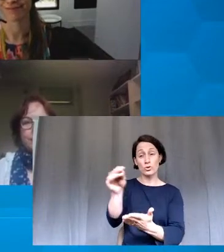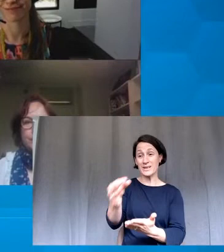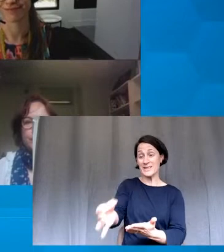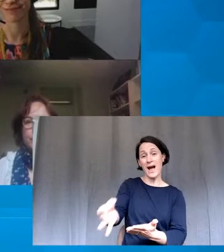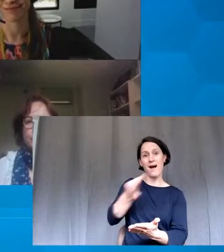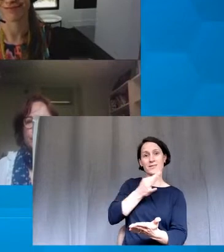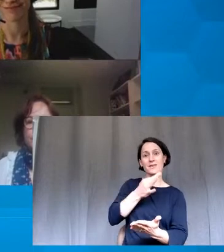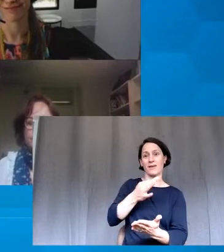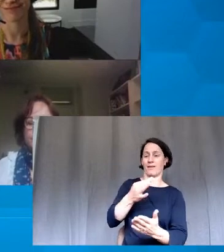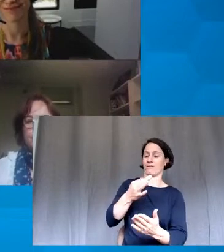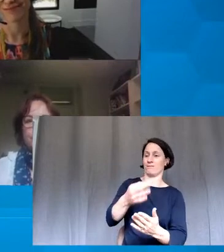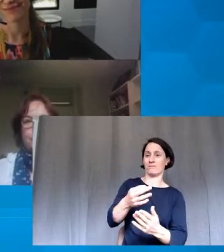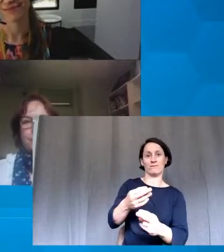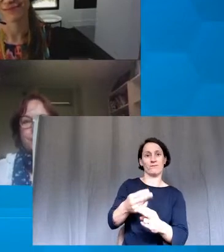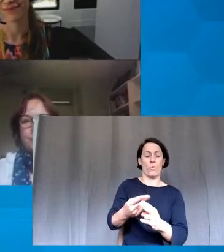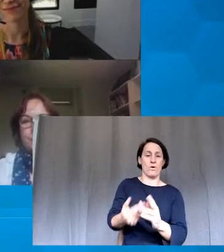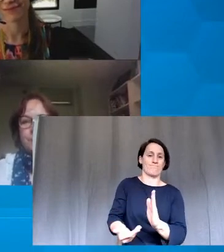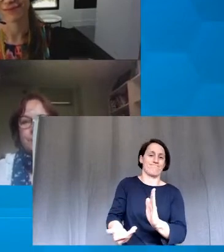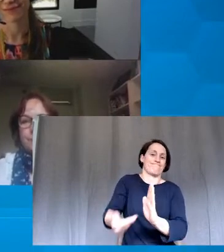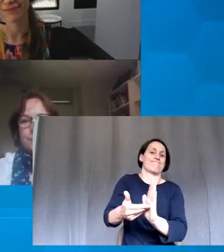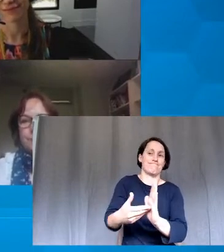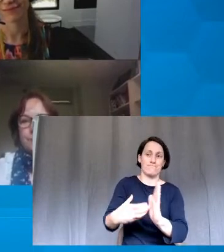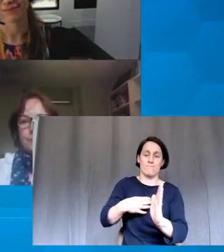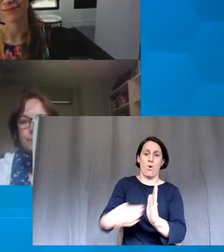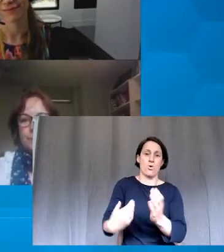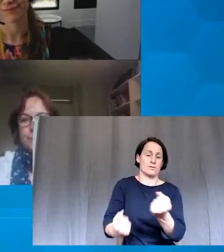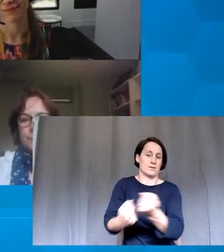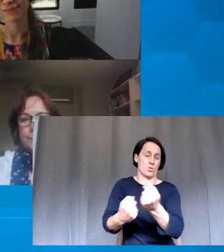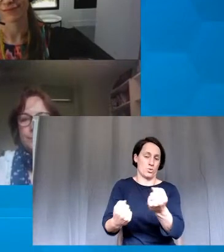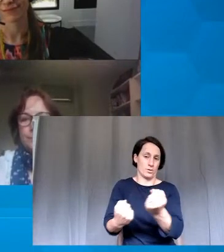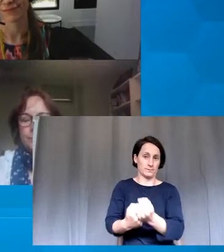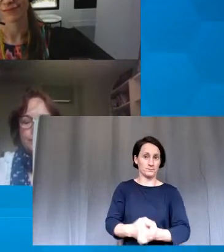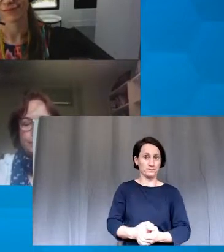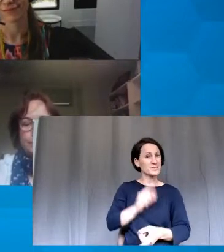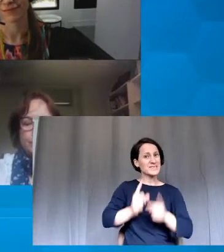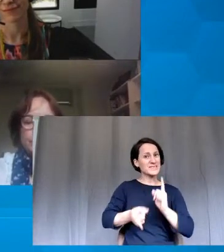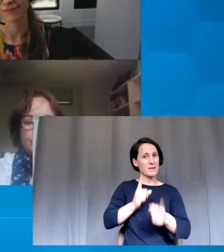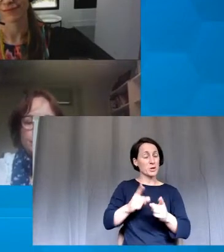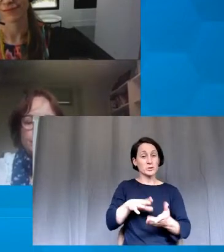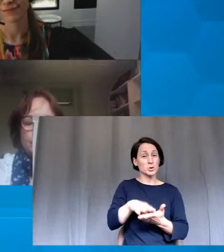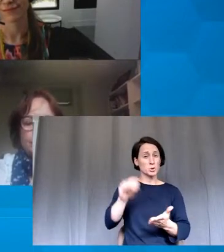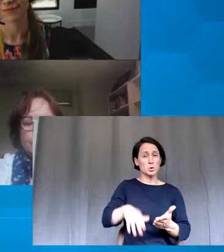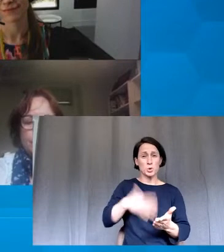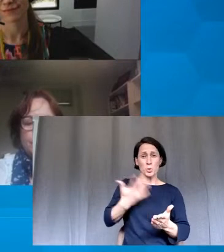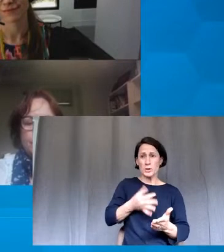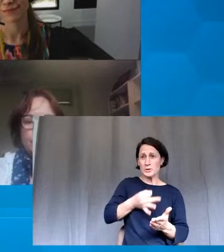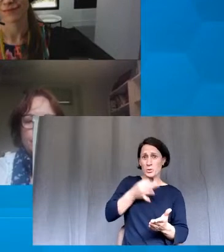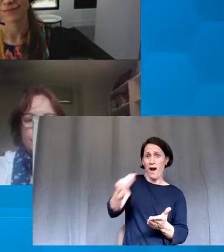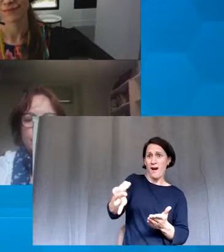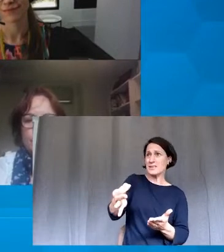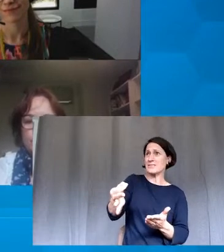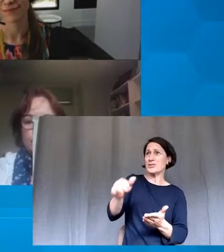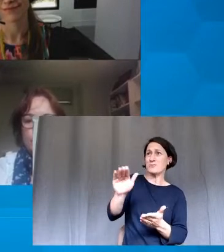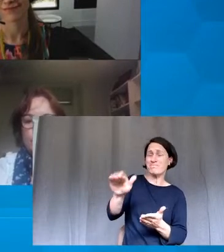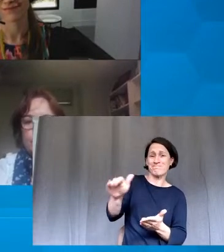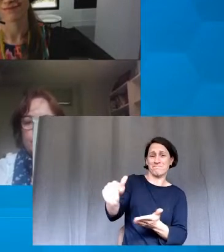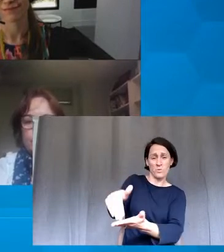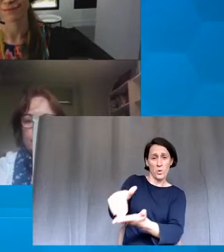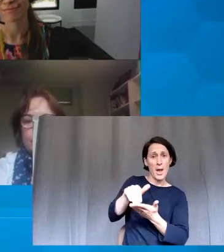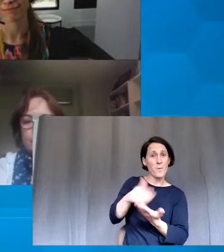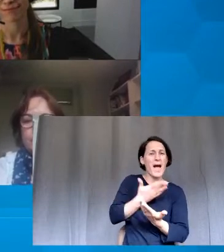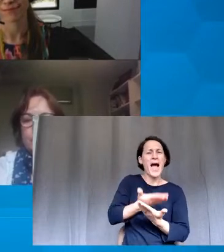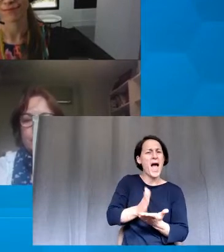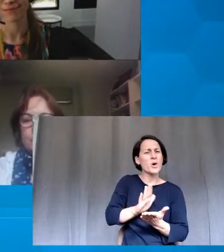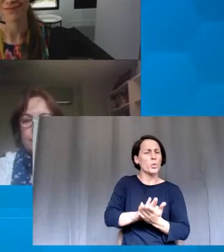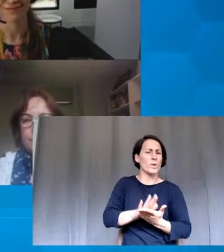That's a really interesting one because it's really difficult for students. But I don't know who wants to speak